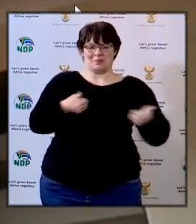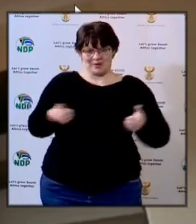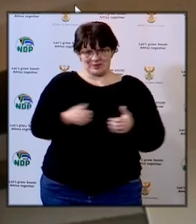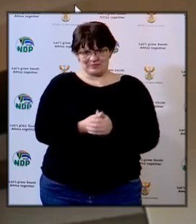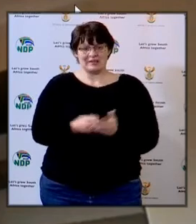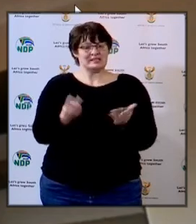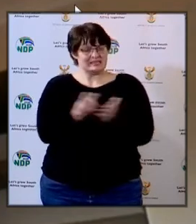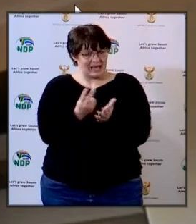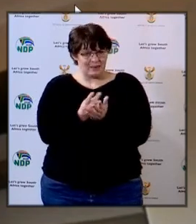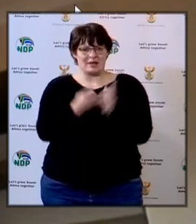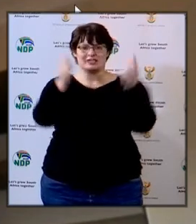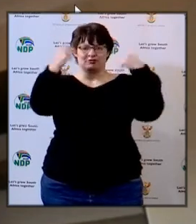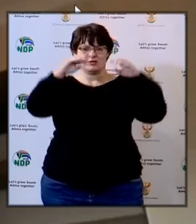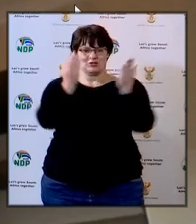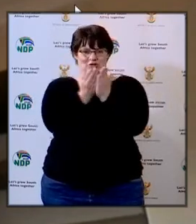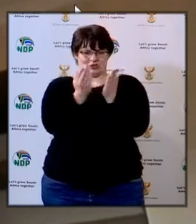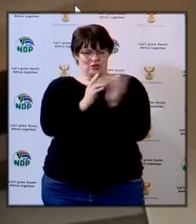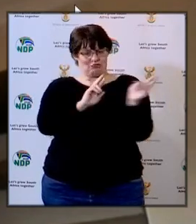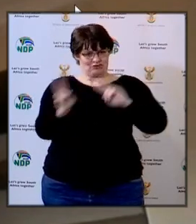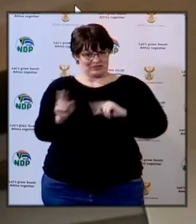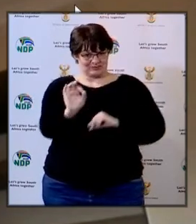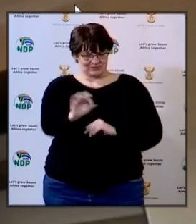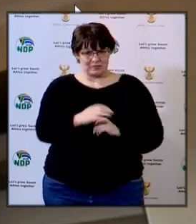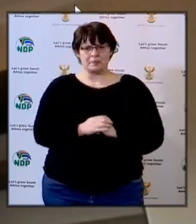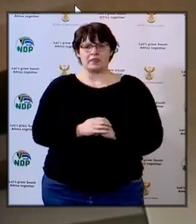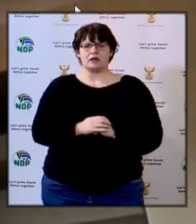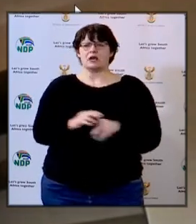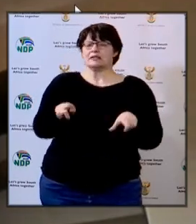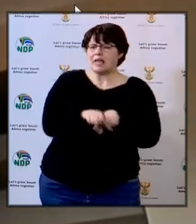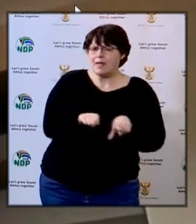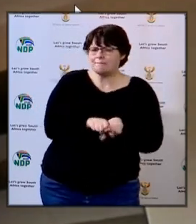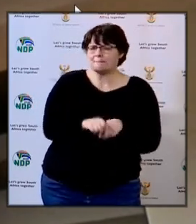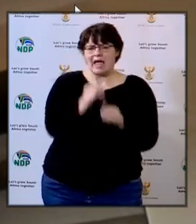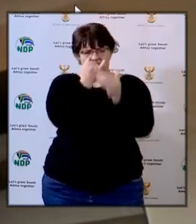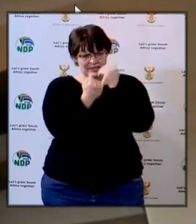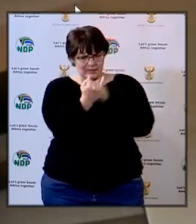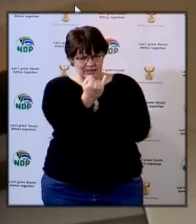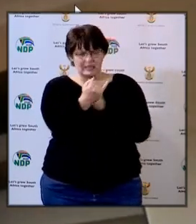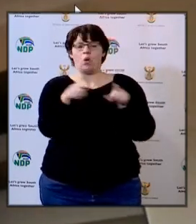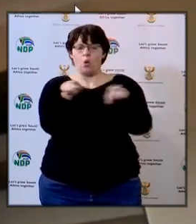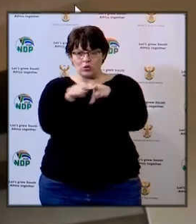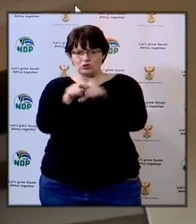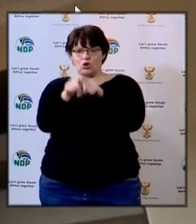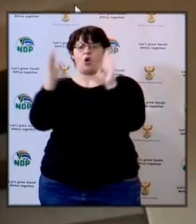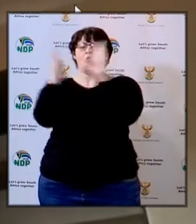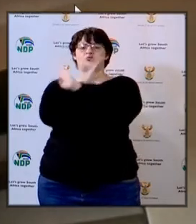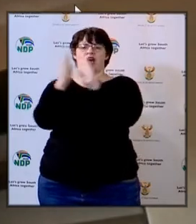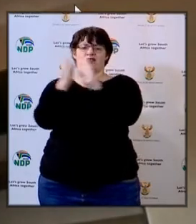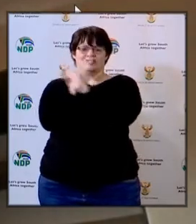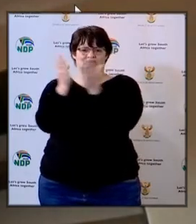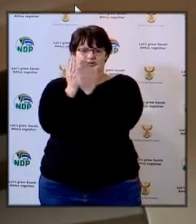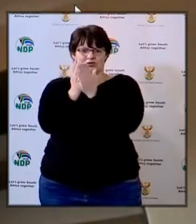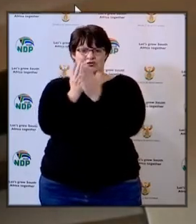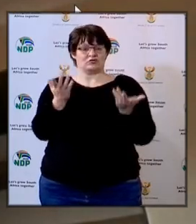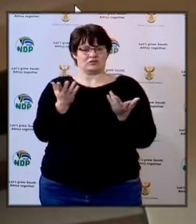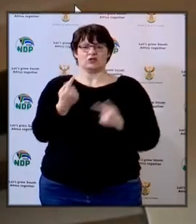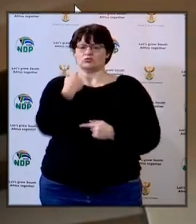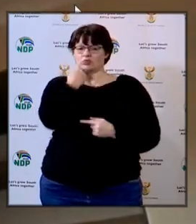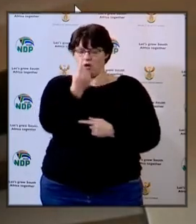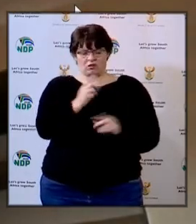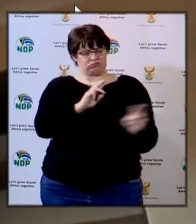our special schools included independent and private schools in the northwest